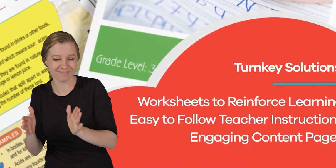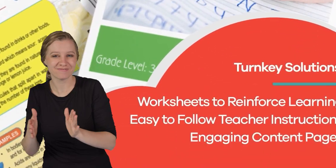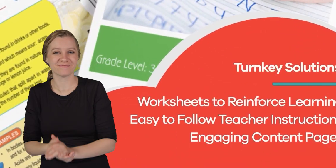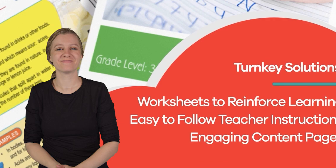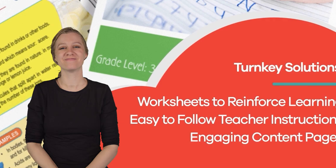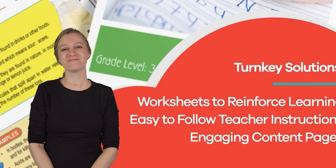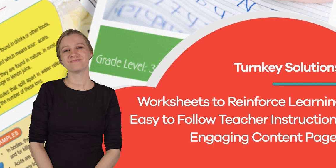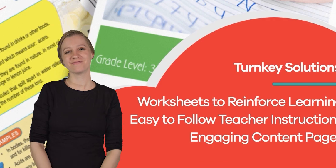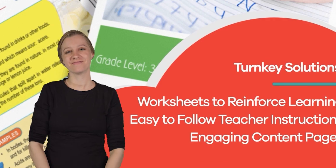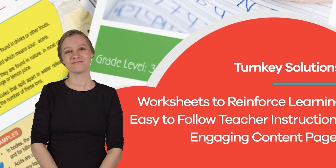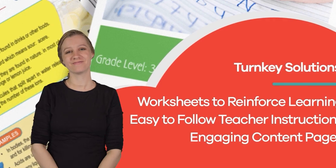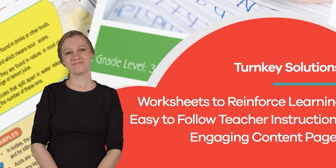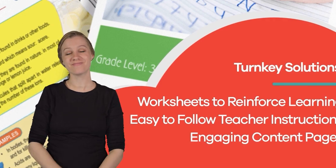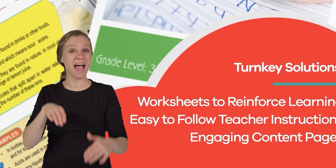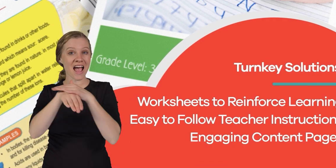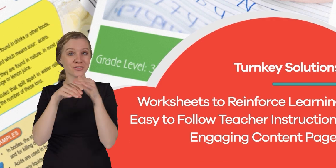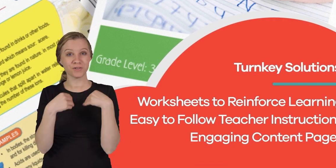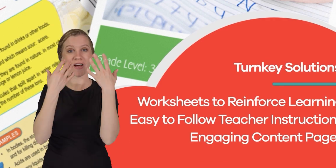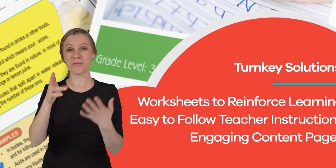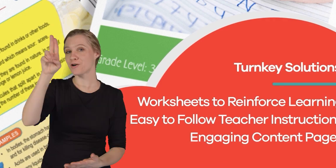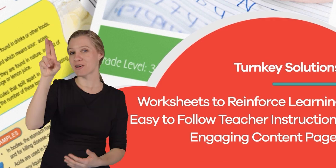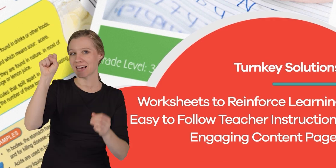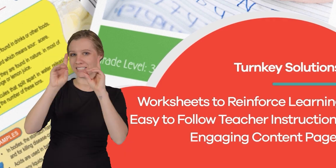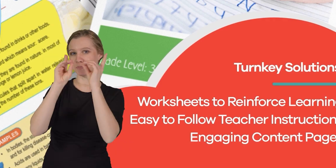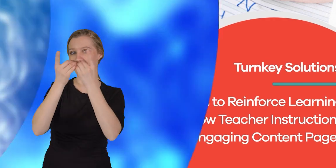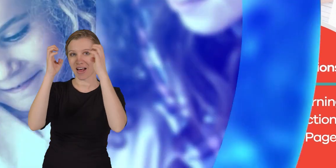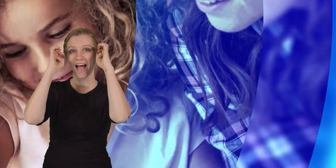for teachers and homeschoolers.